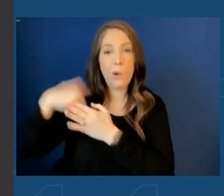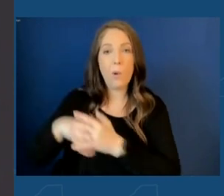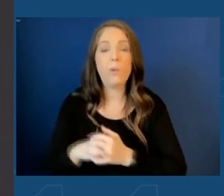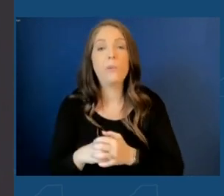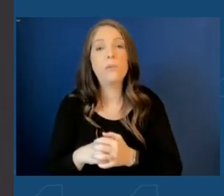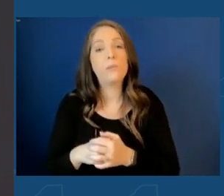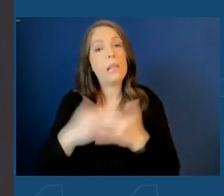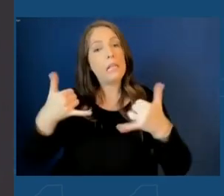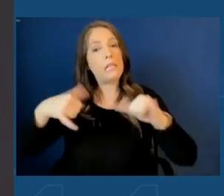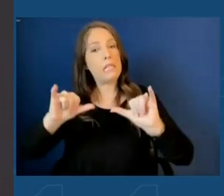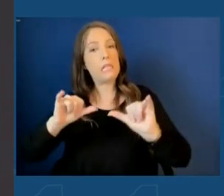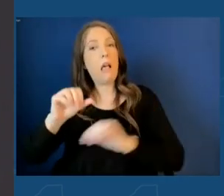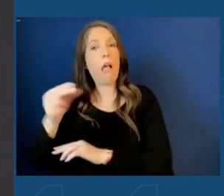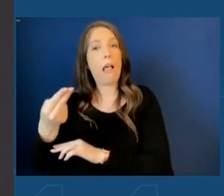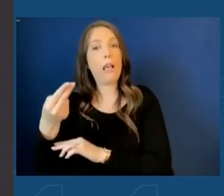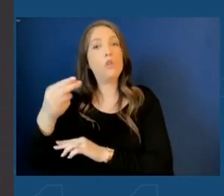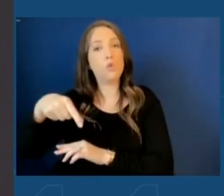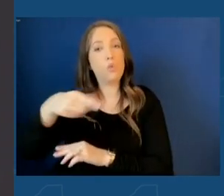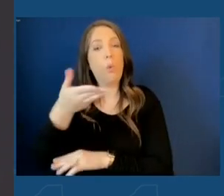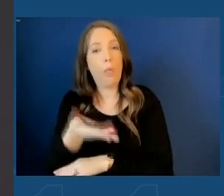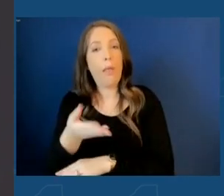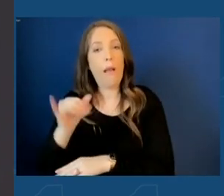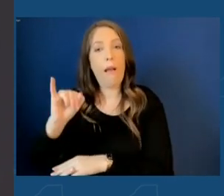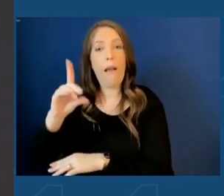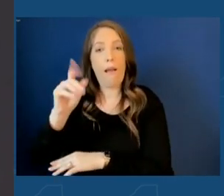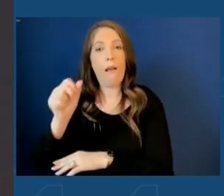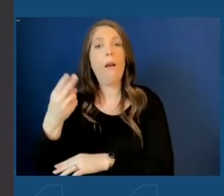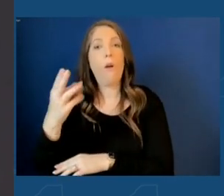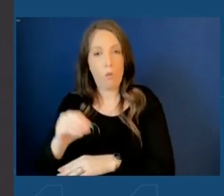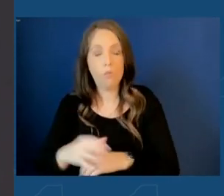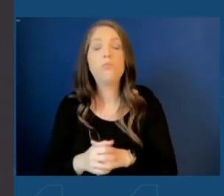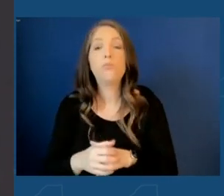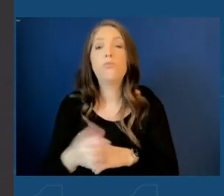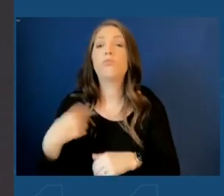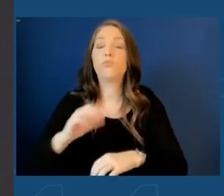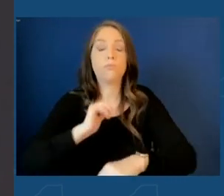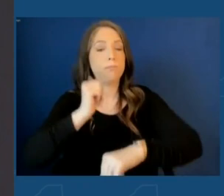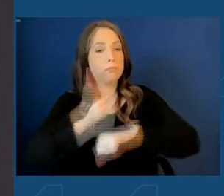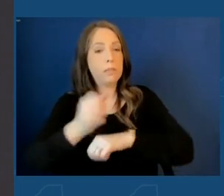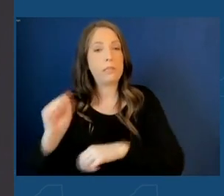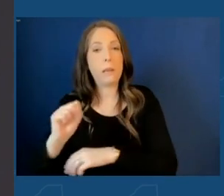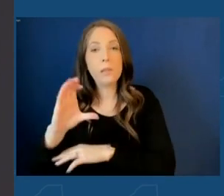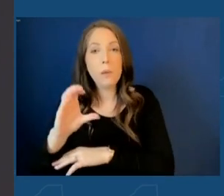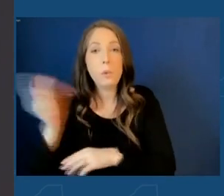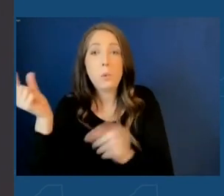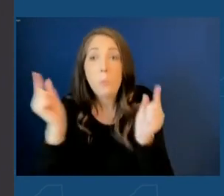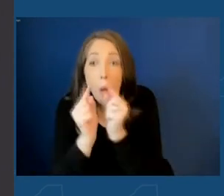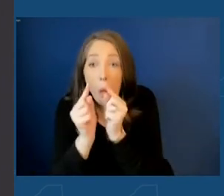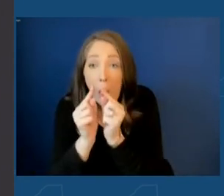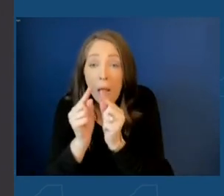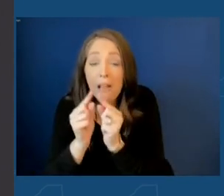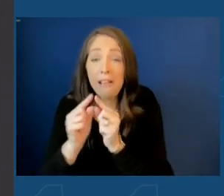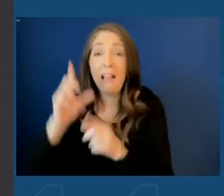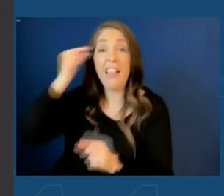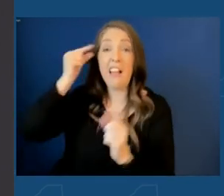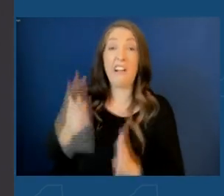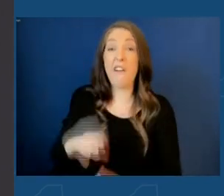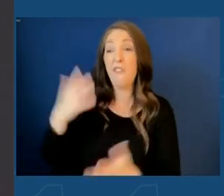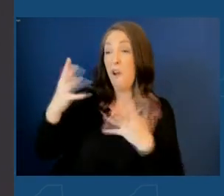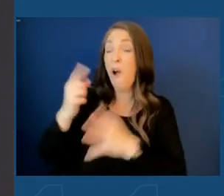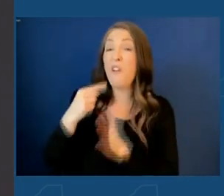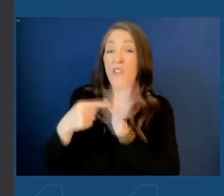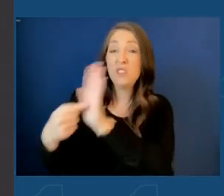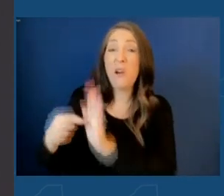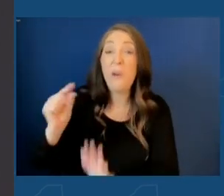today. We design and manufacture memory and storage semiconductors. Tiny. Governor showed the chip.